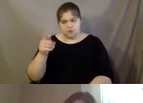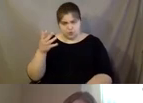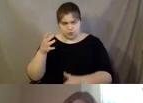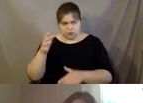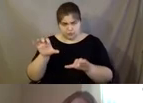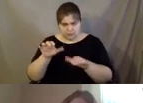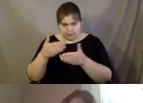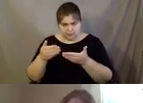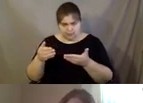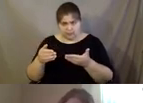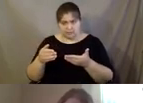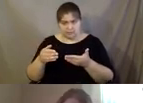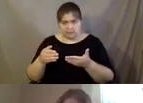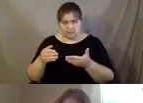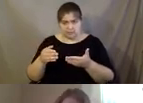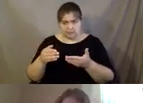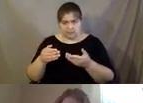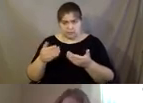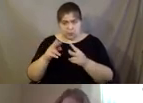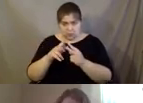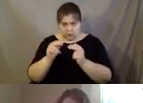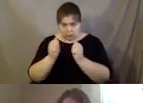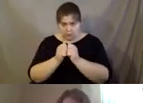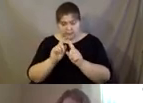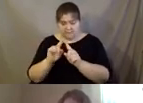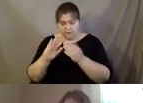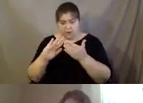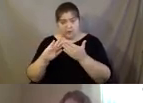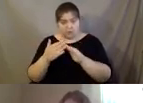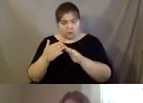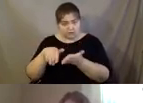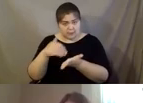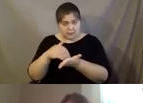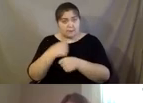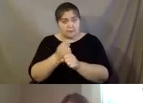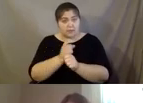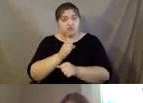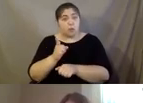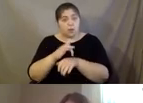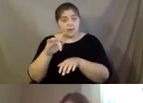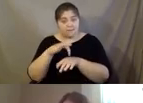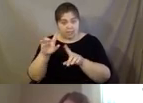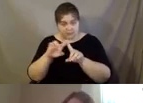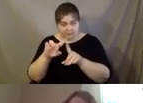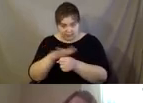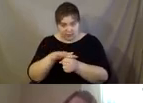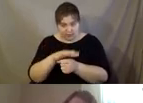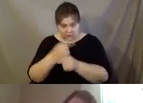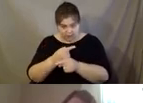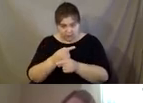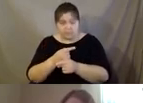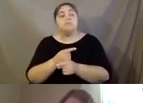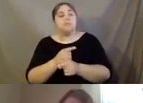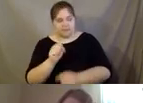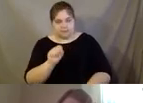things to overcome that transportation by like partnering with community centers and making sure that they're available in lots of different areas, right? Right. And